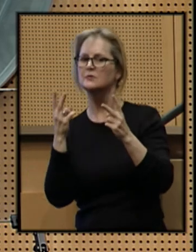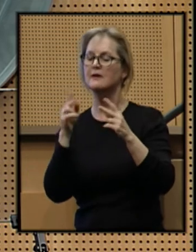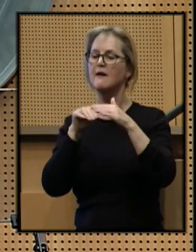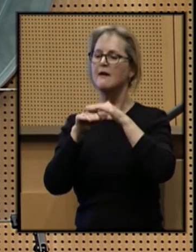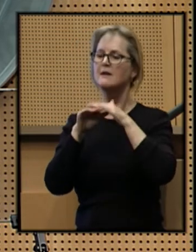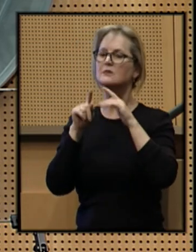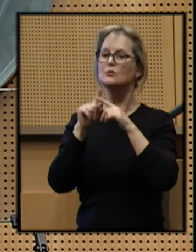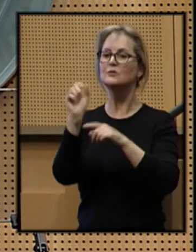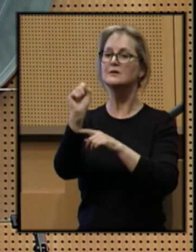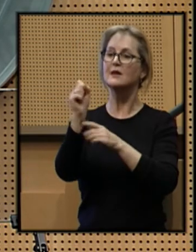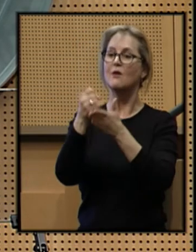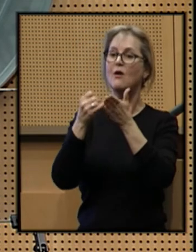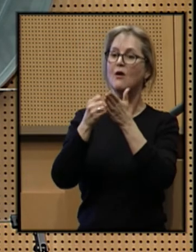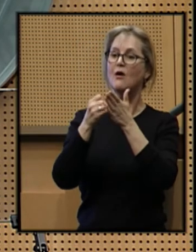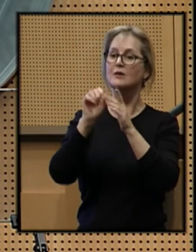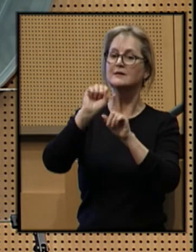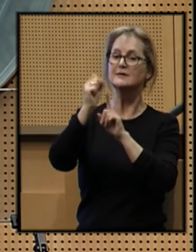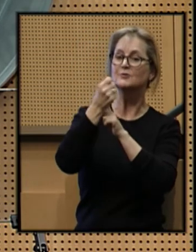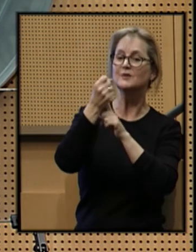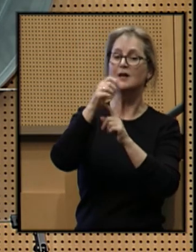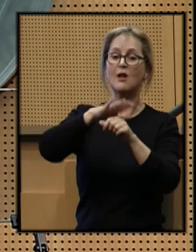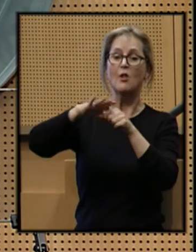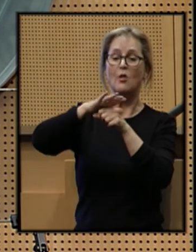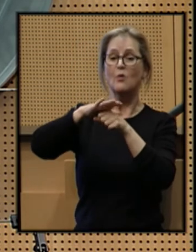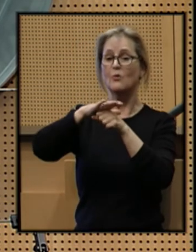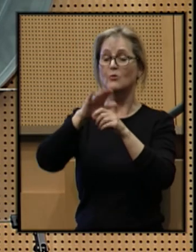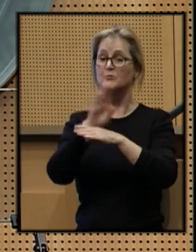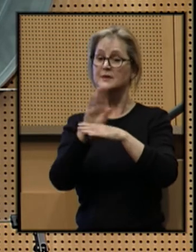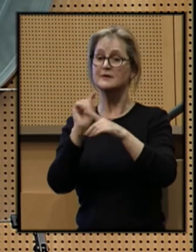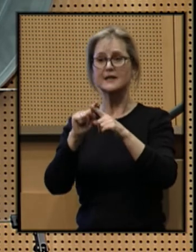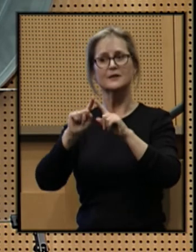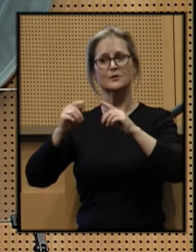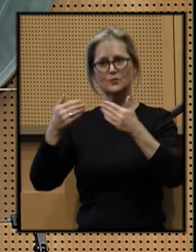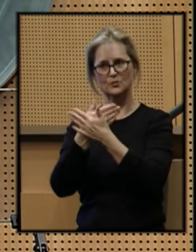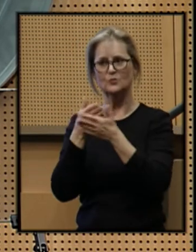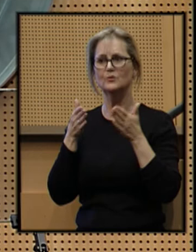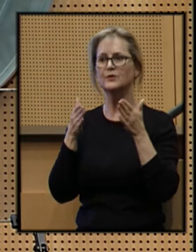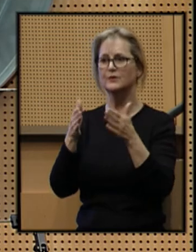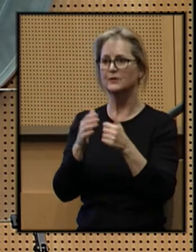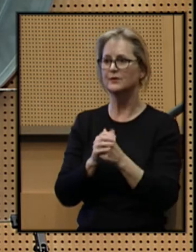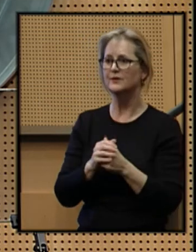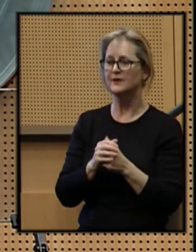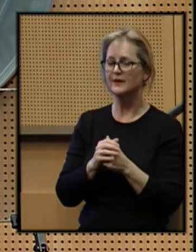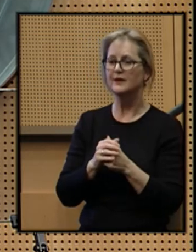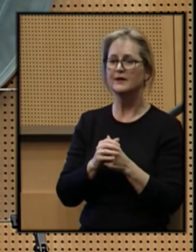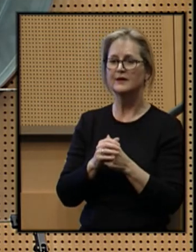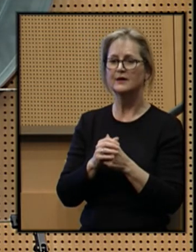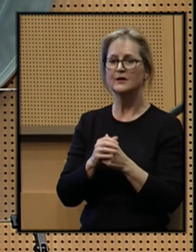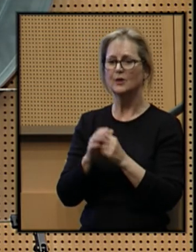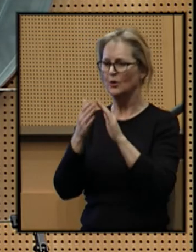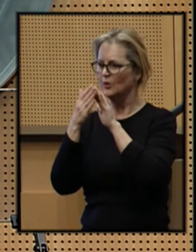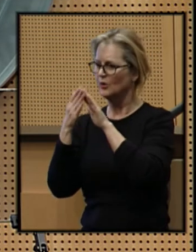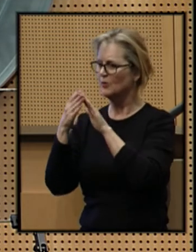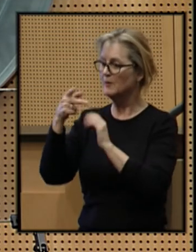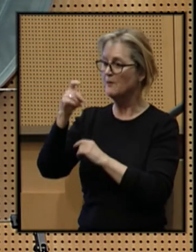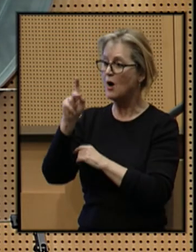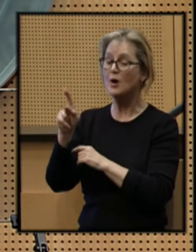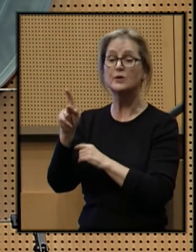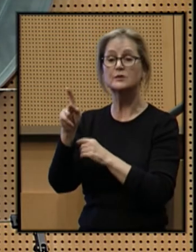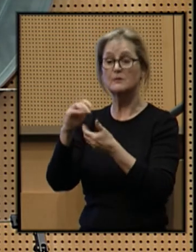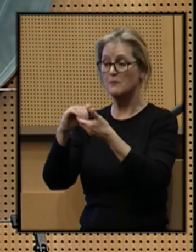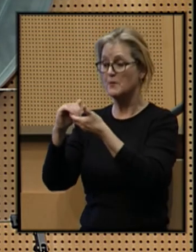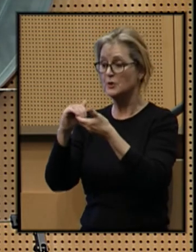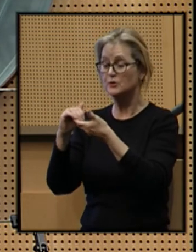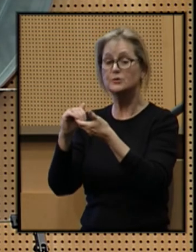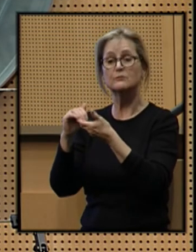access to Seattle's art scene and local businesses in a completely new way. The Urban Parks Activation Partnership